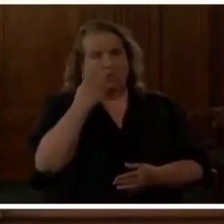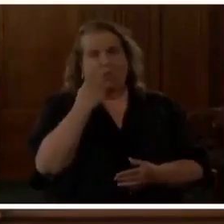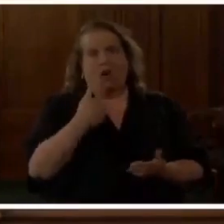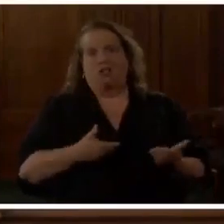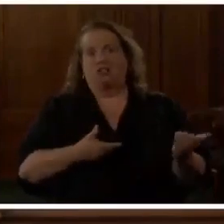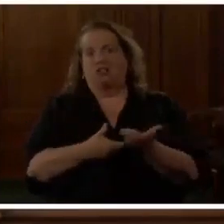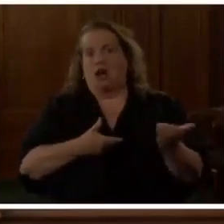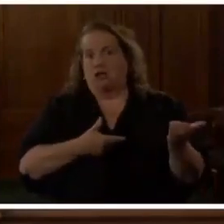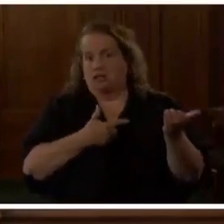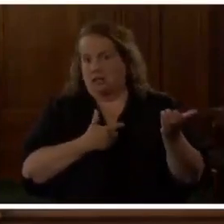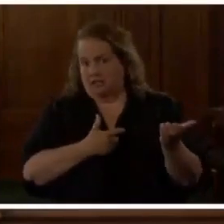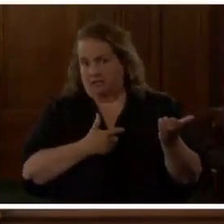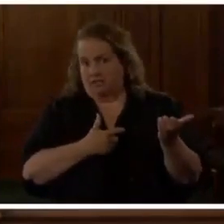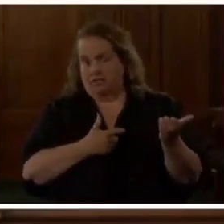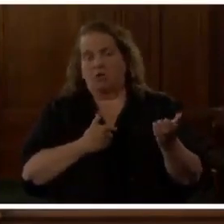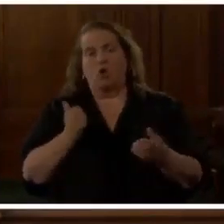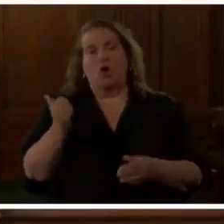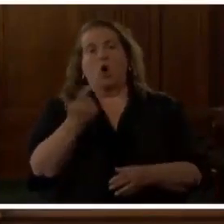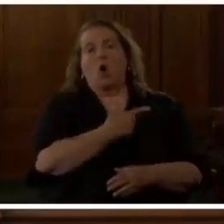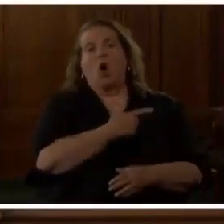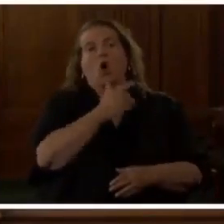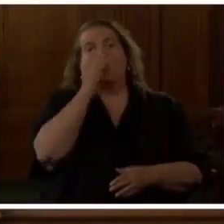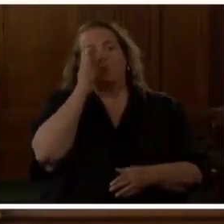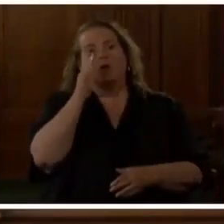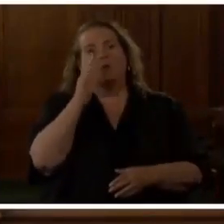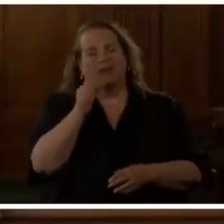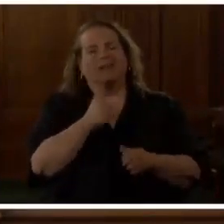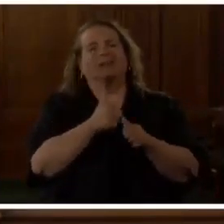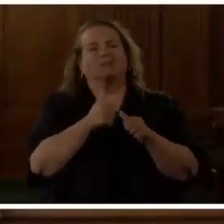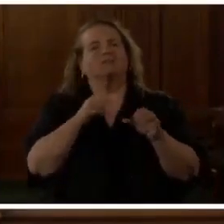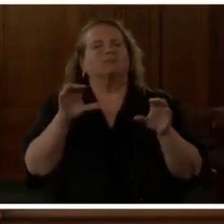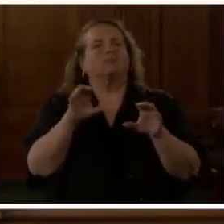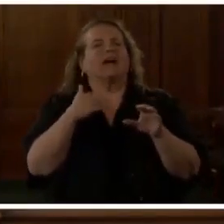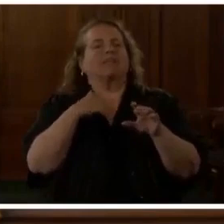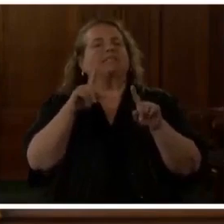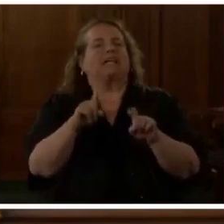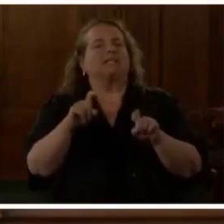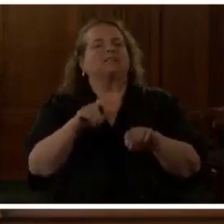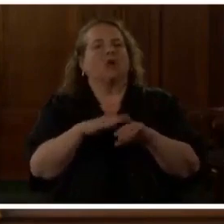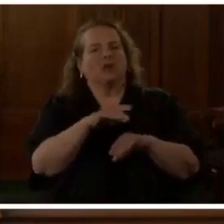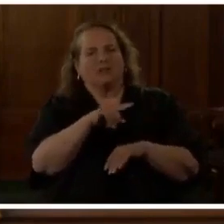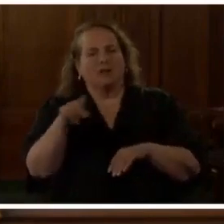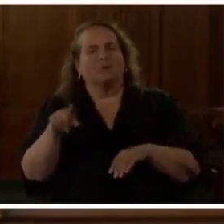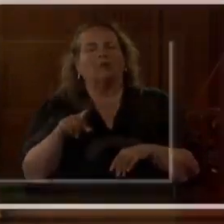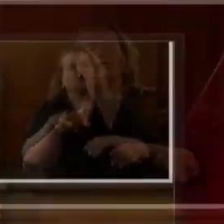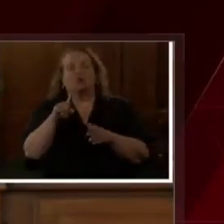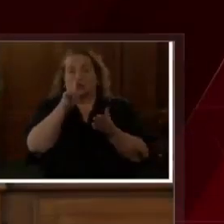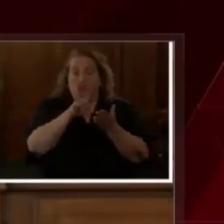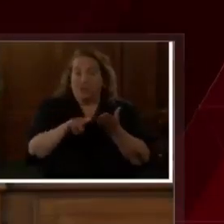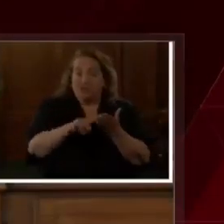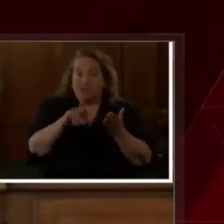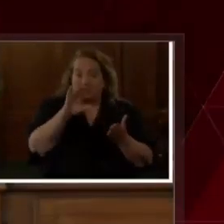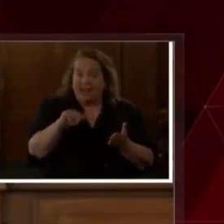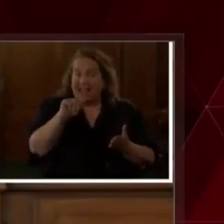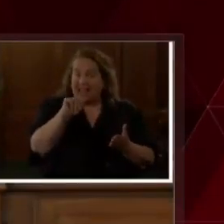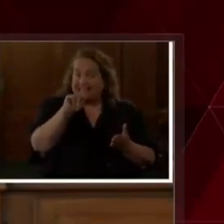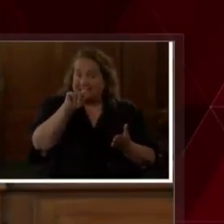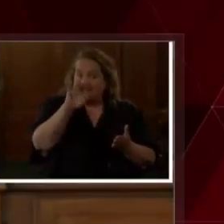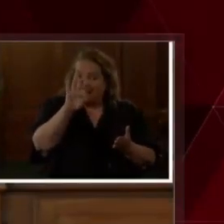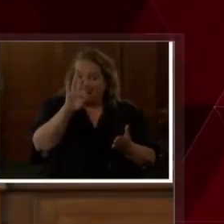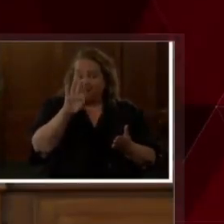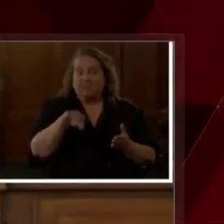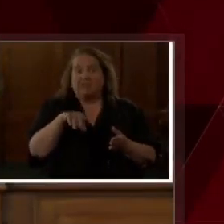All will be undergoing certain types of tests, including tracing by ATF, DNA testing.